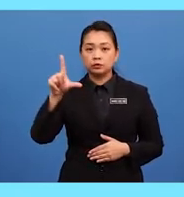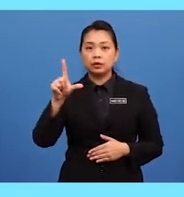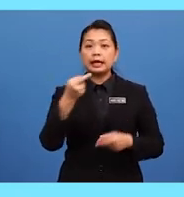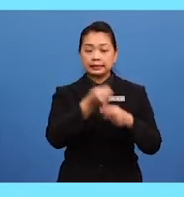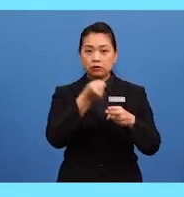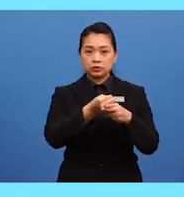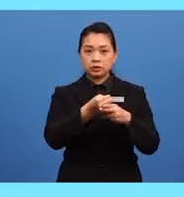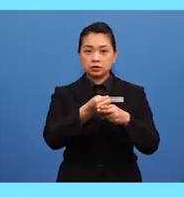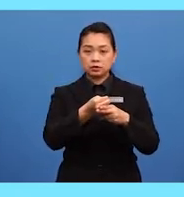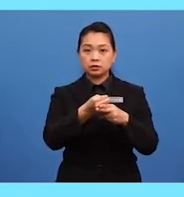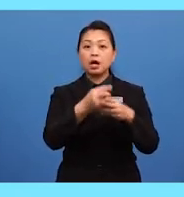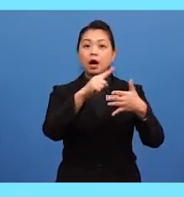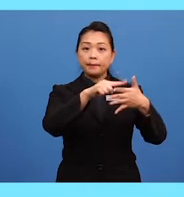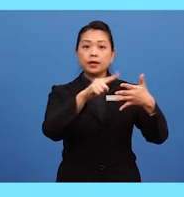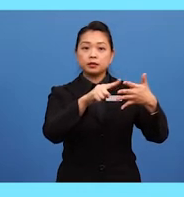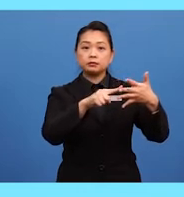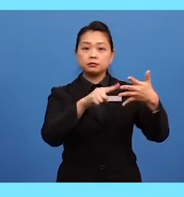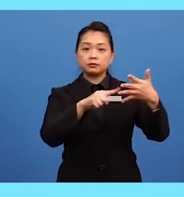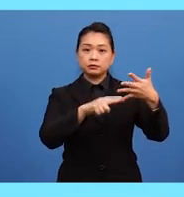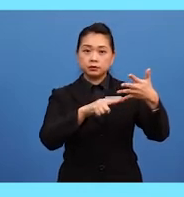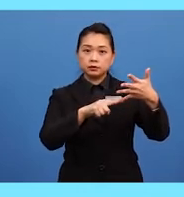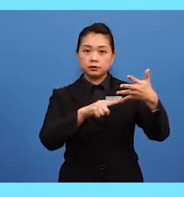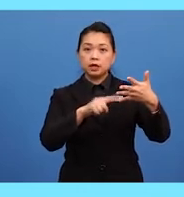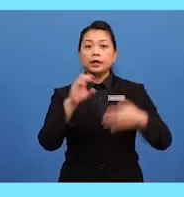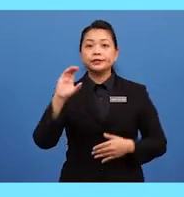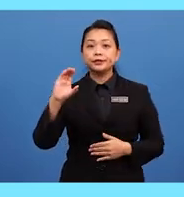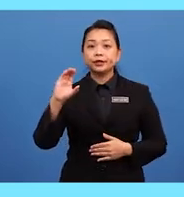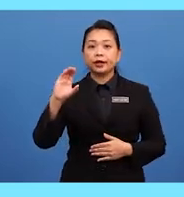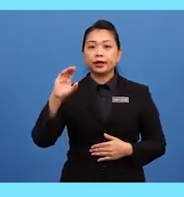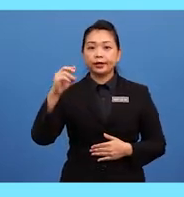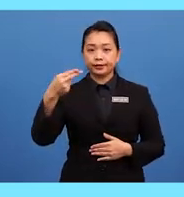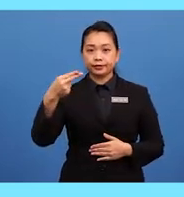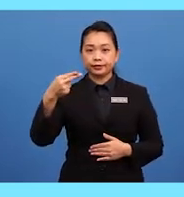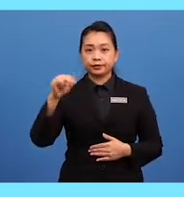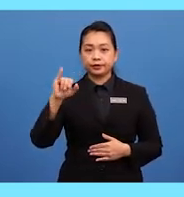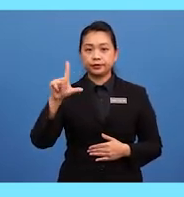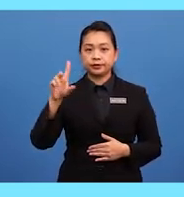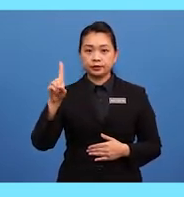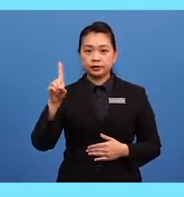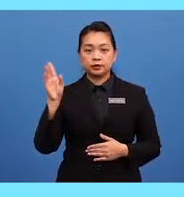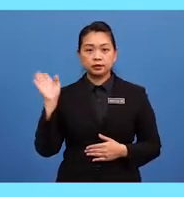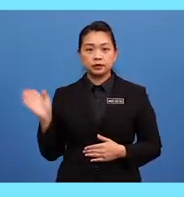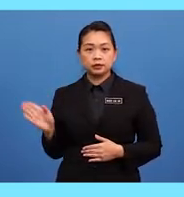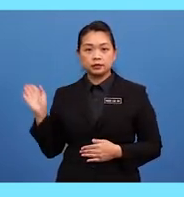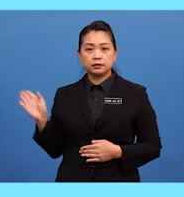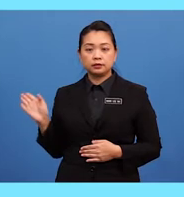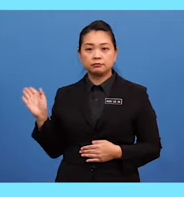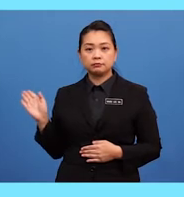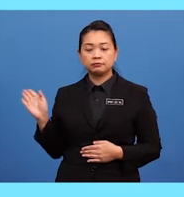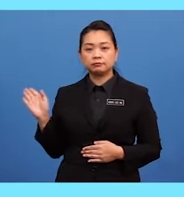of these words are child and children, ox and oxen,